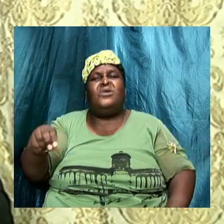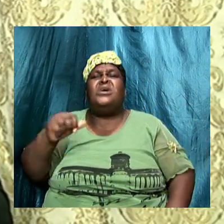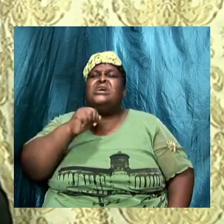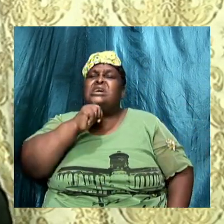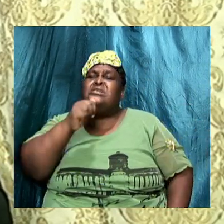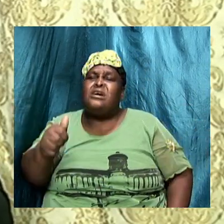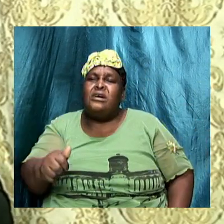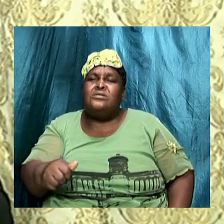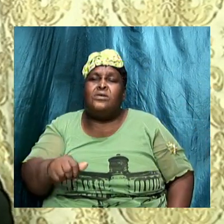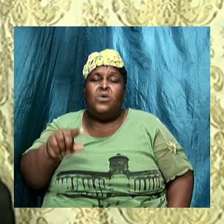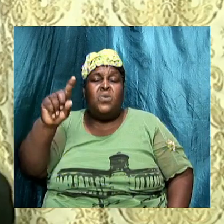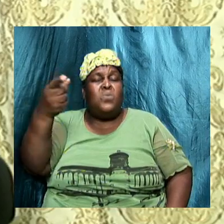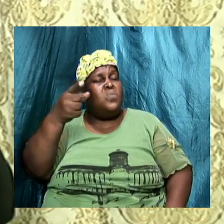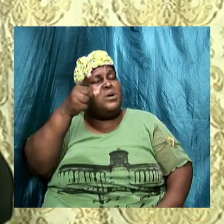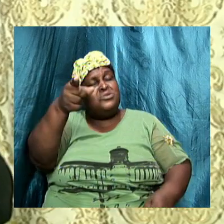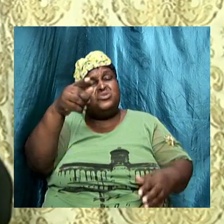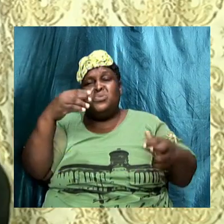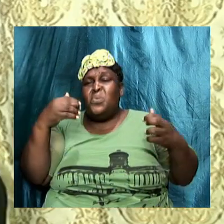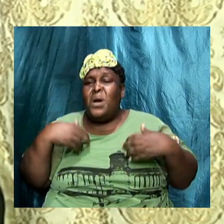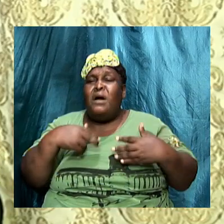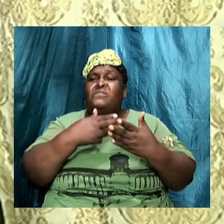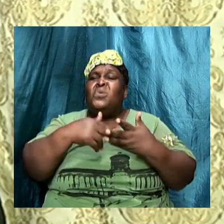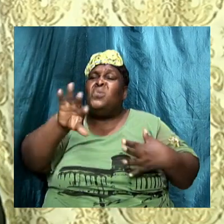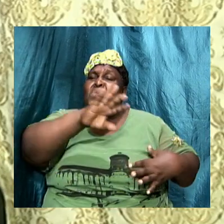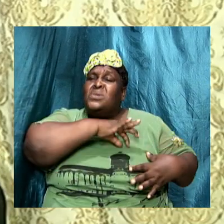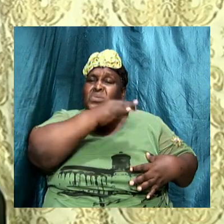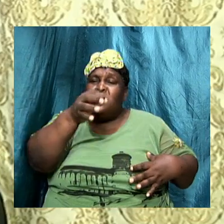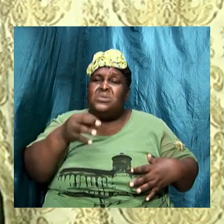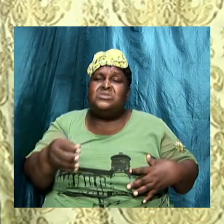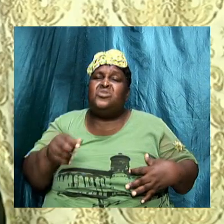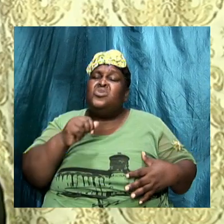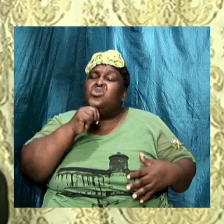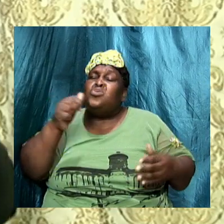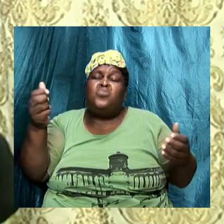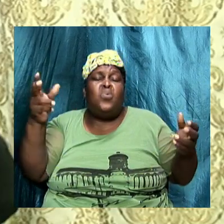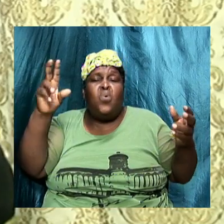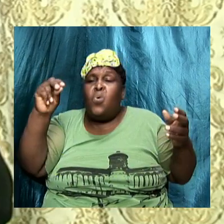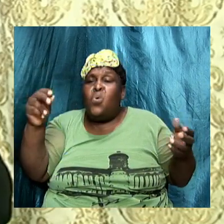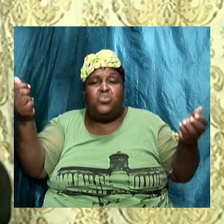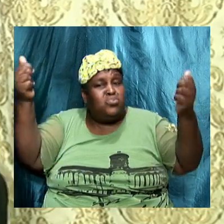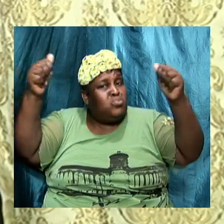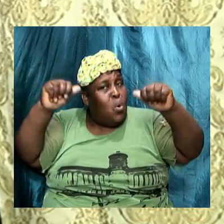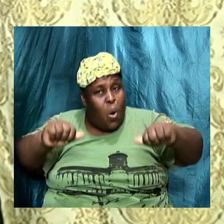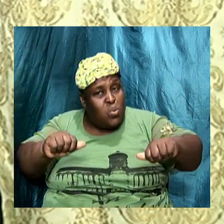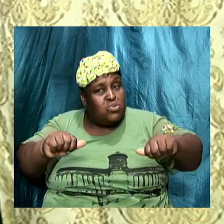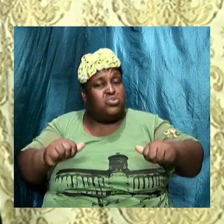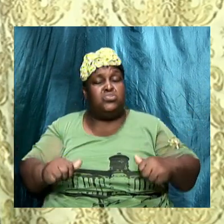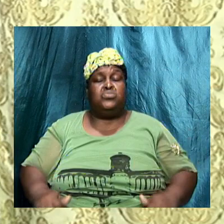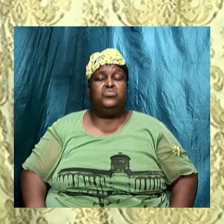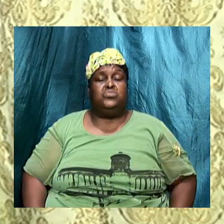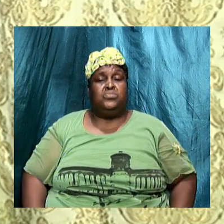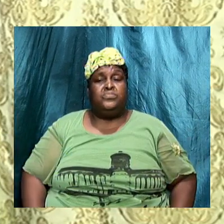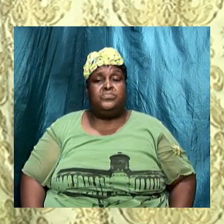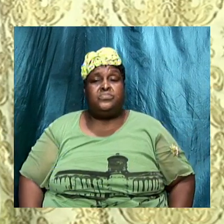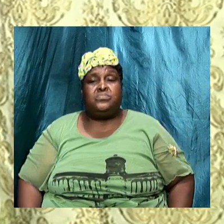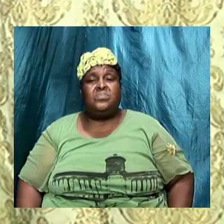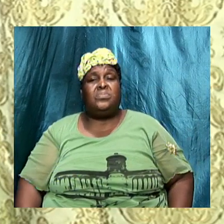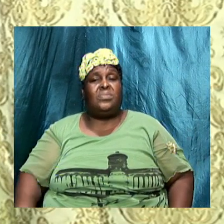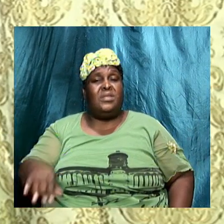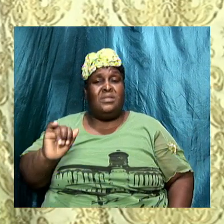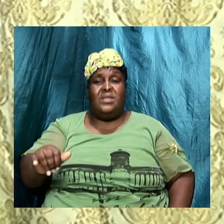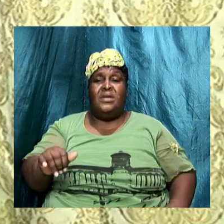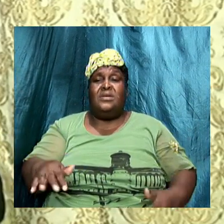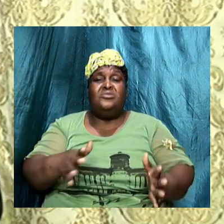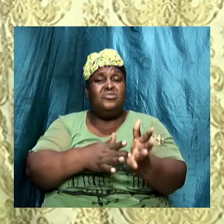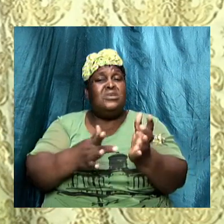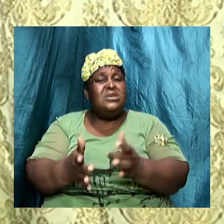have any shadow of doubt amen whether you are saved or not you should not have any shadow of doubt that Christ is going